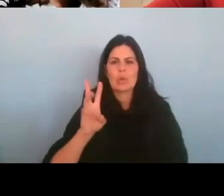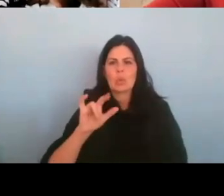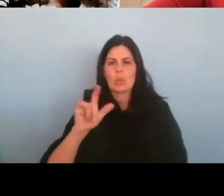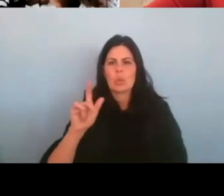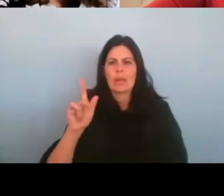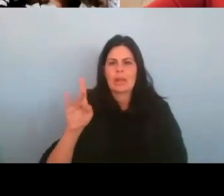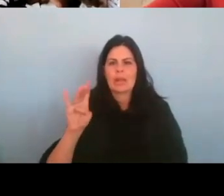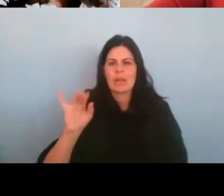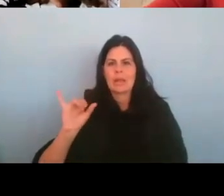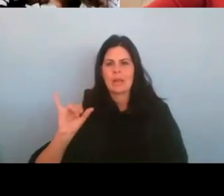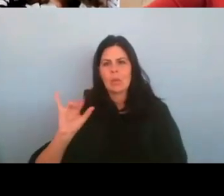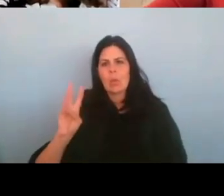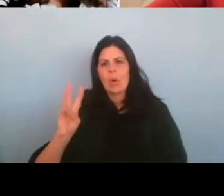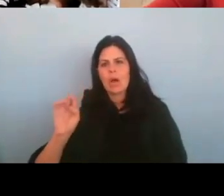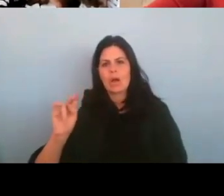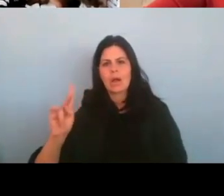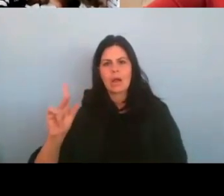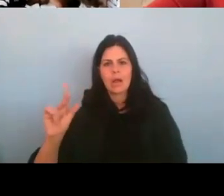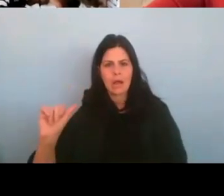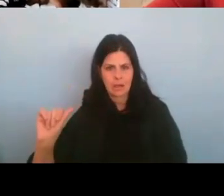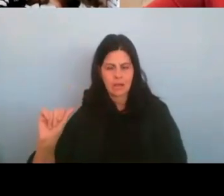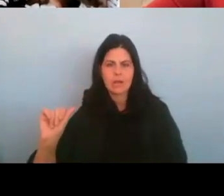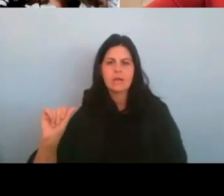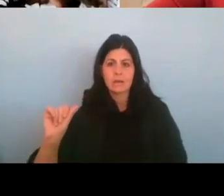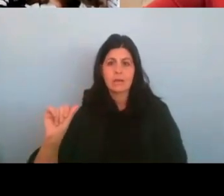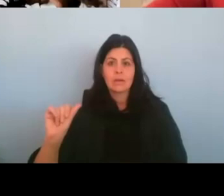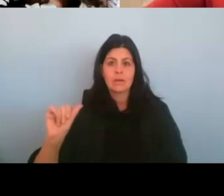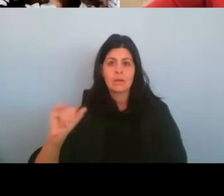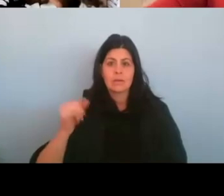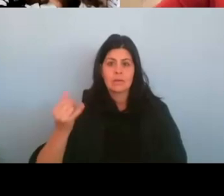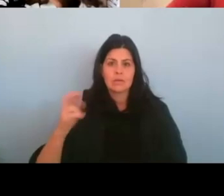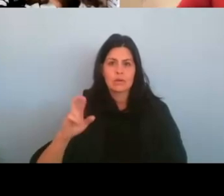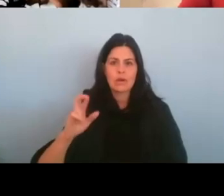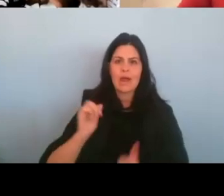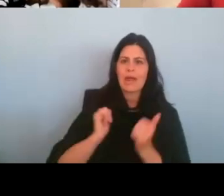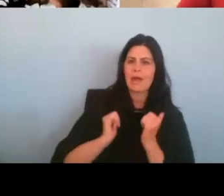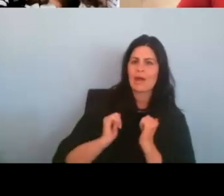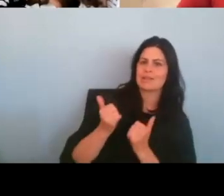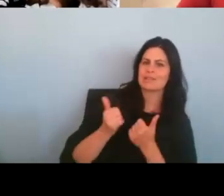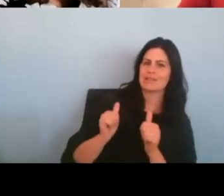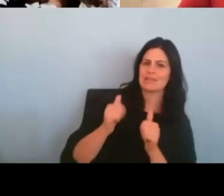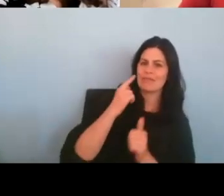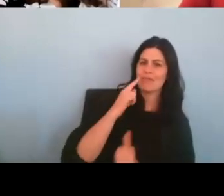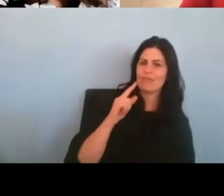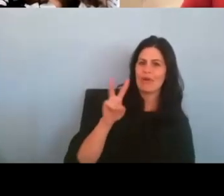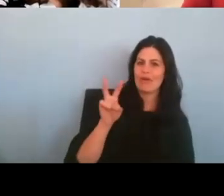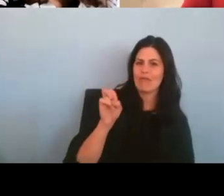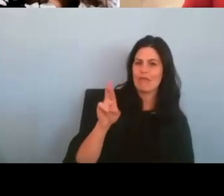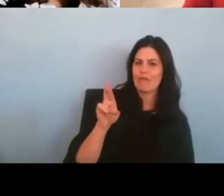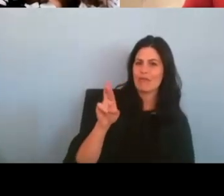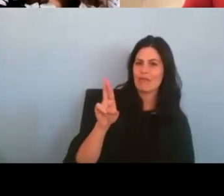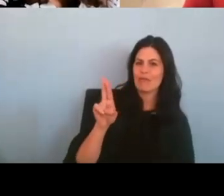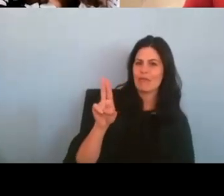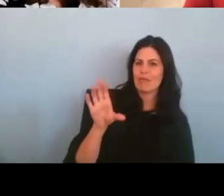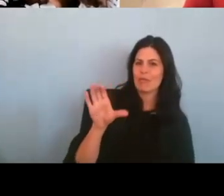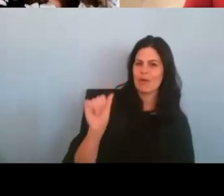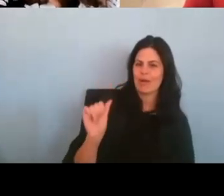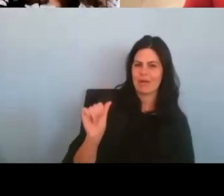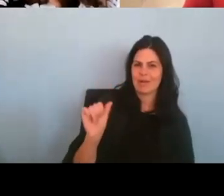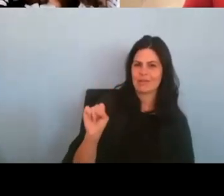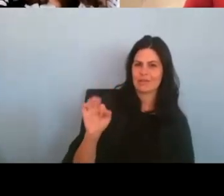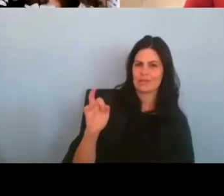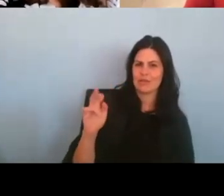loved Willy Wonka and I auditioned for Baruch Assault because I love Baruch Assault. I still kind of do, um,